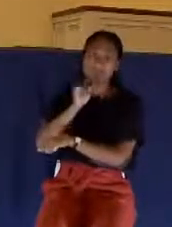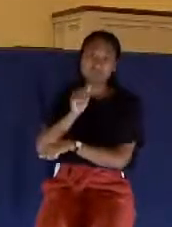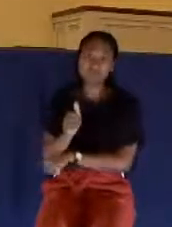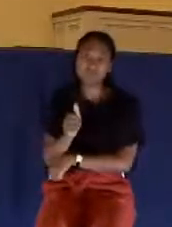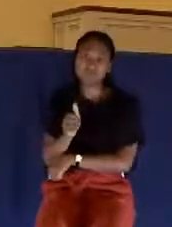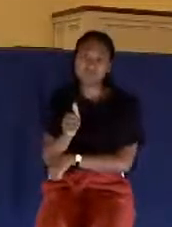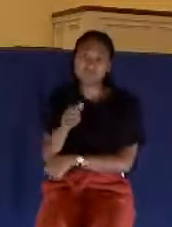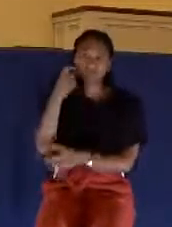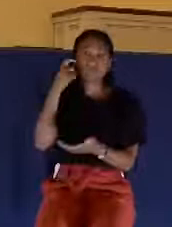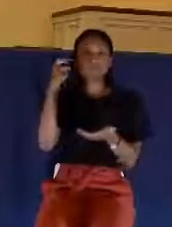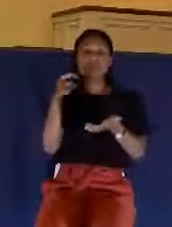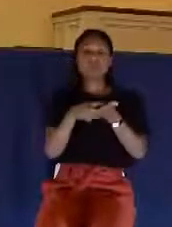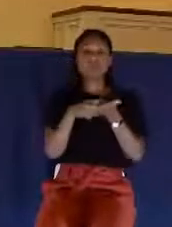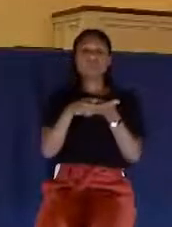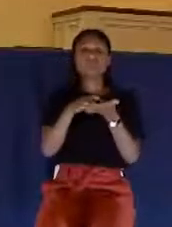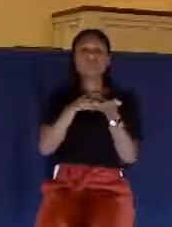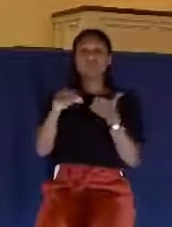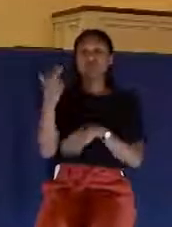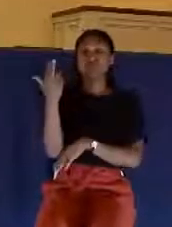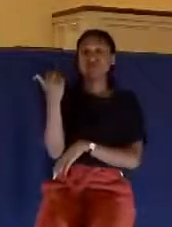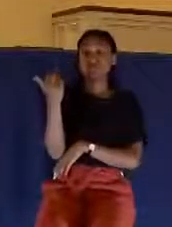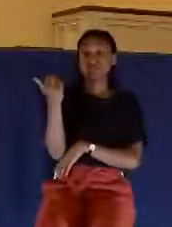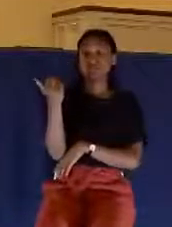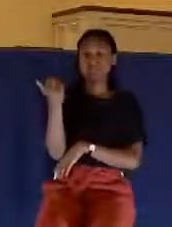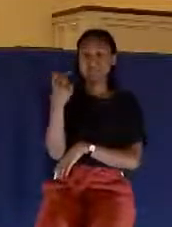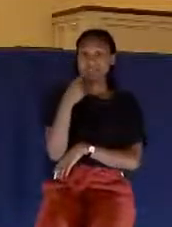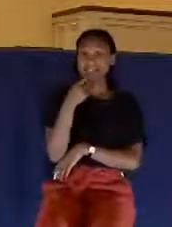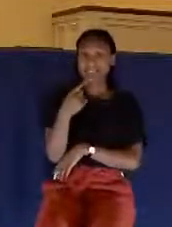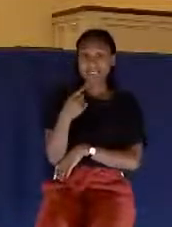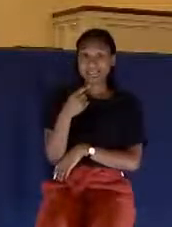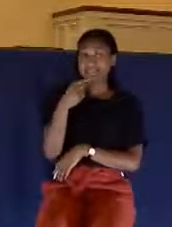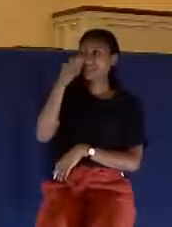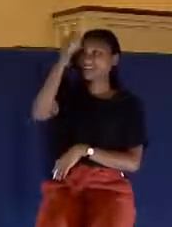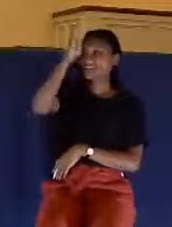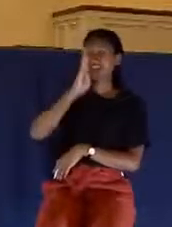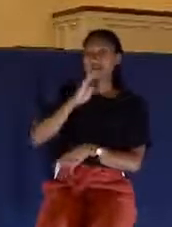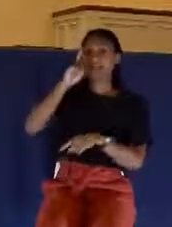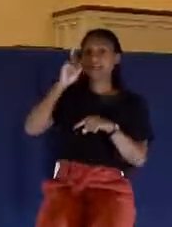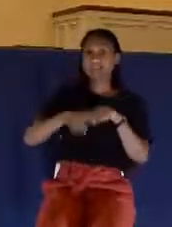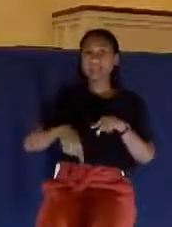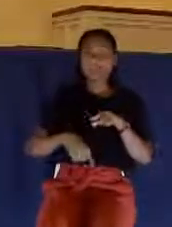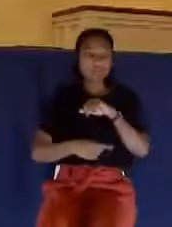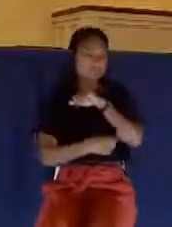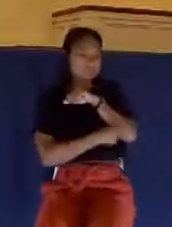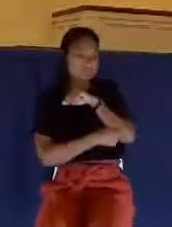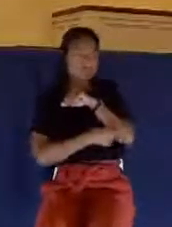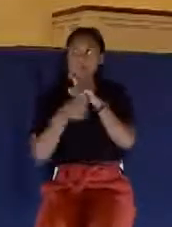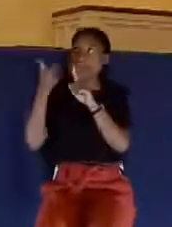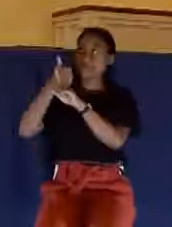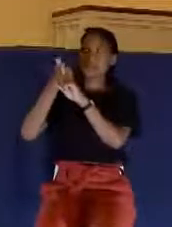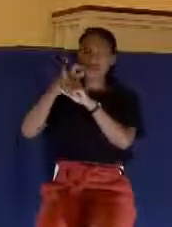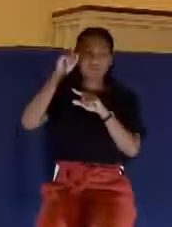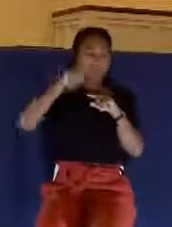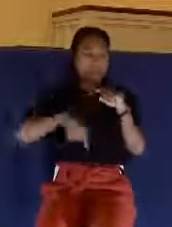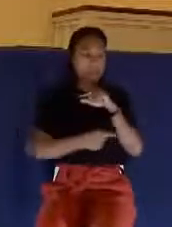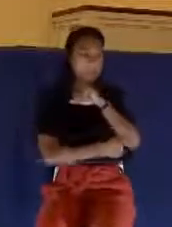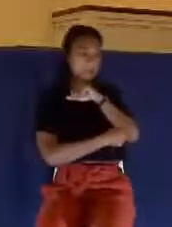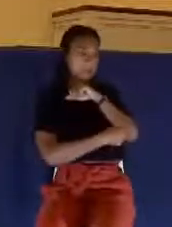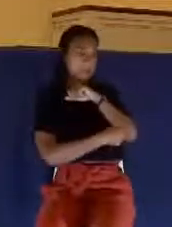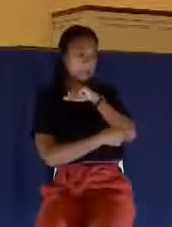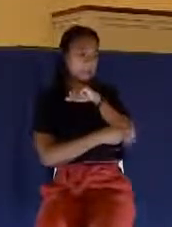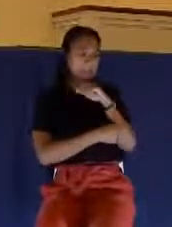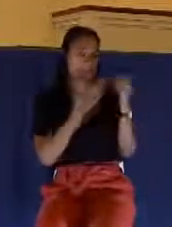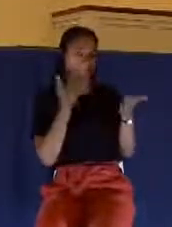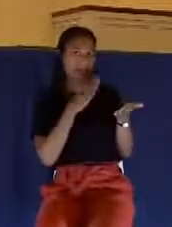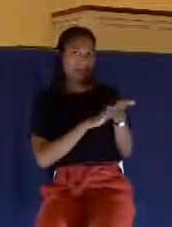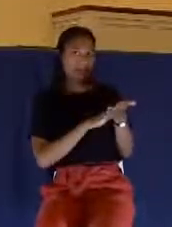what it says, again, in verse 13. For God cannot be tempted with evil, neither tempteth he any man.